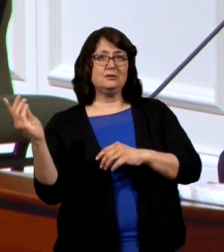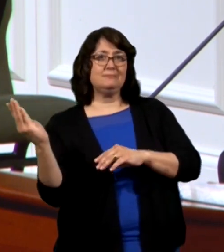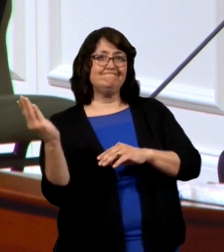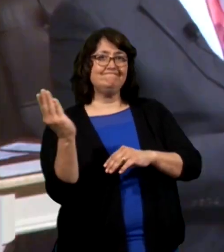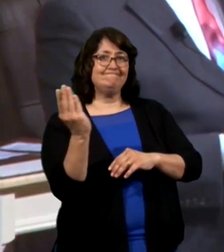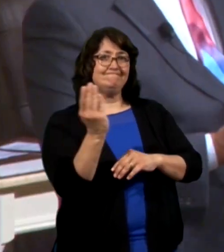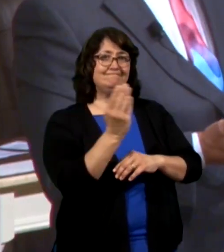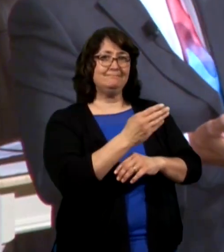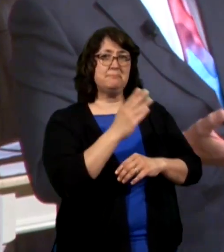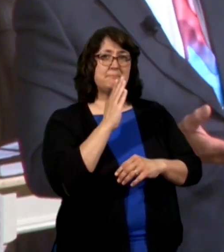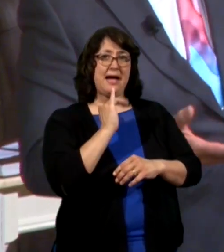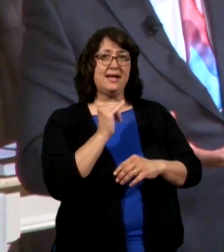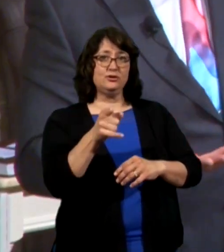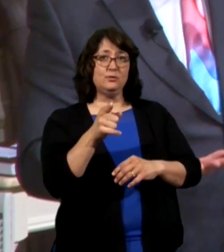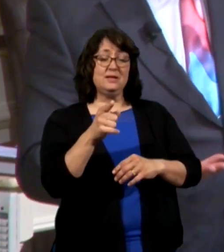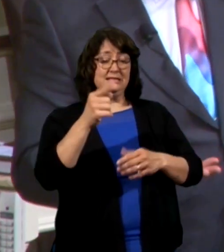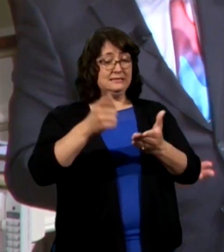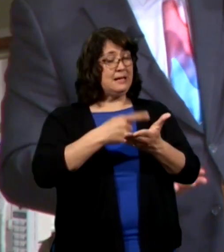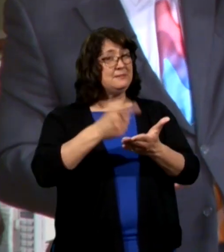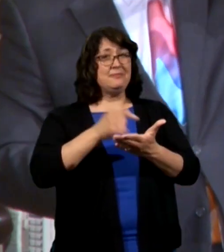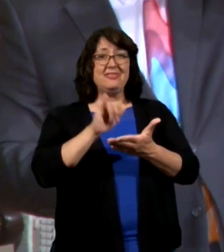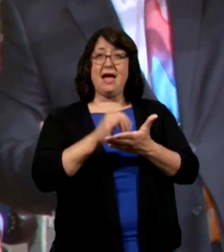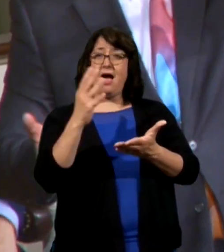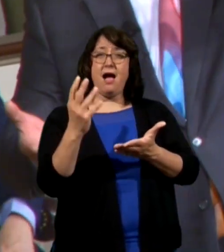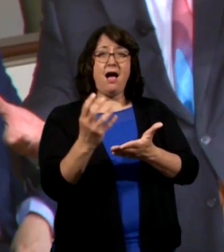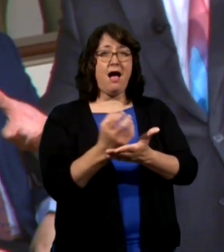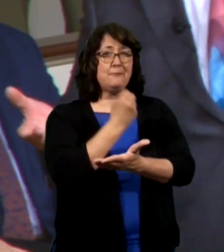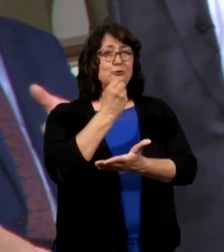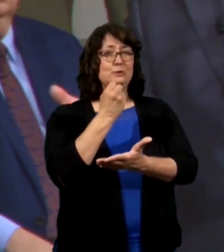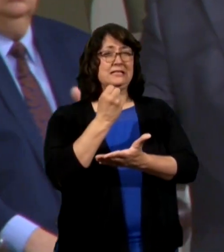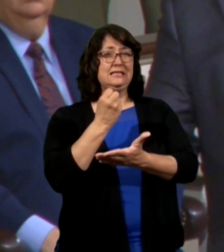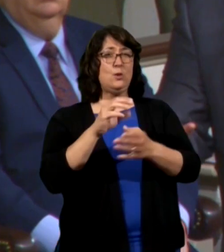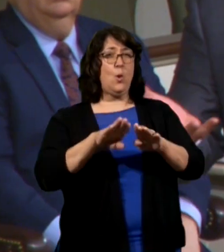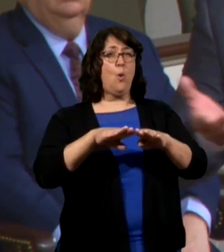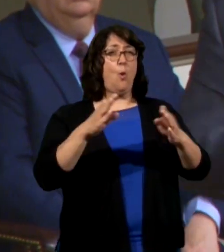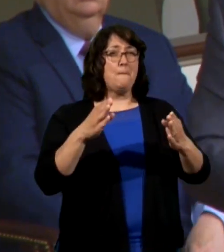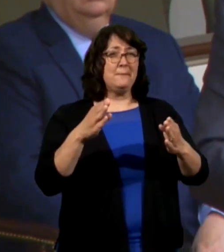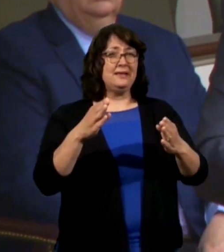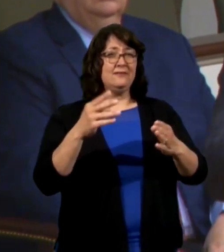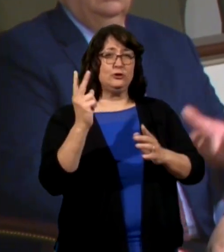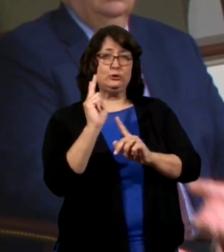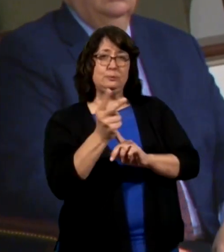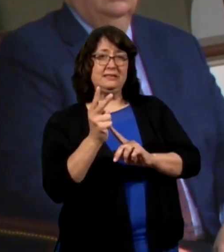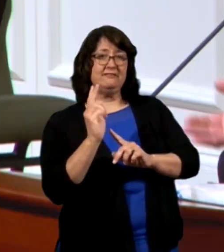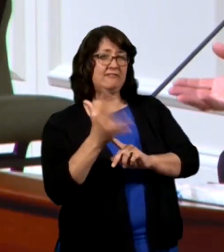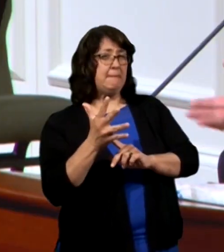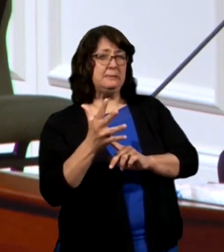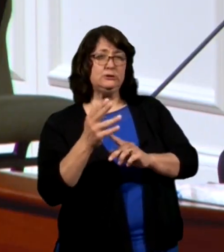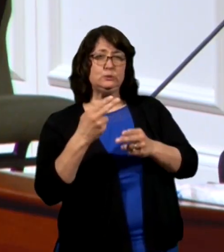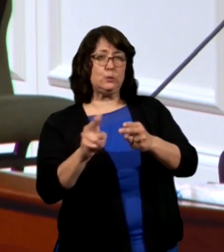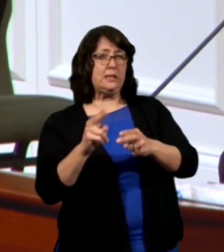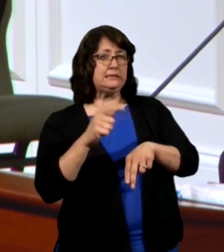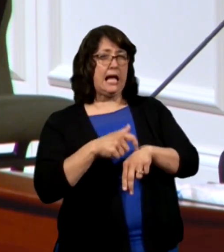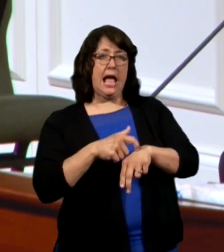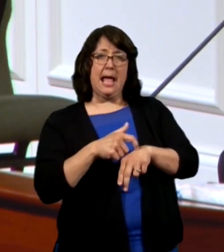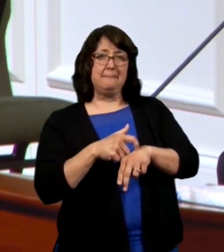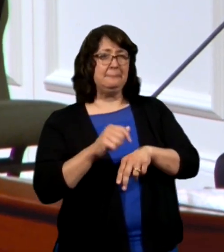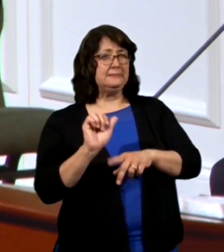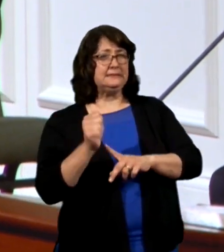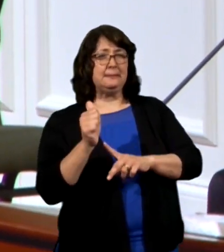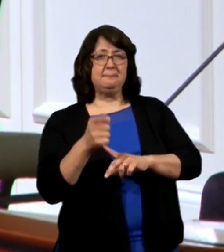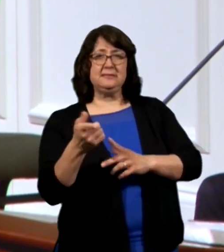by you. And that window sometimes, that door is open for two minutes, five minutes, ten minutes.